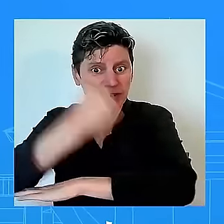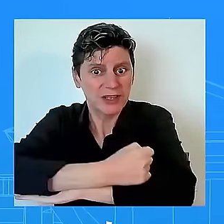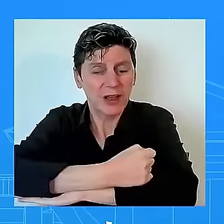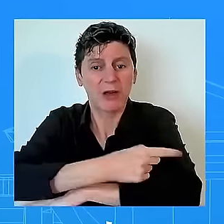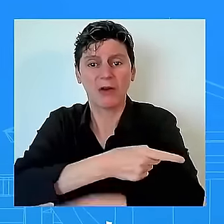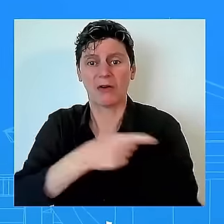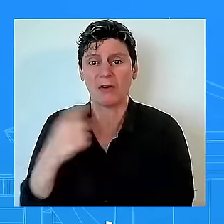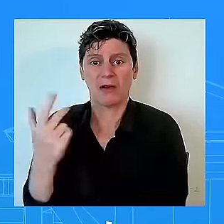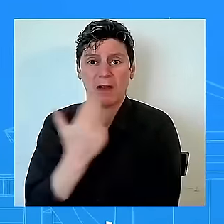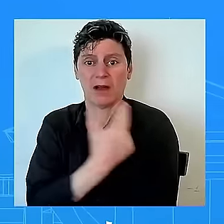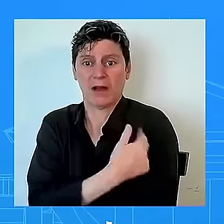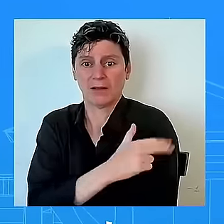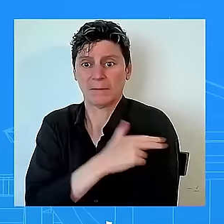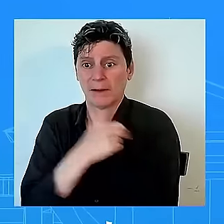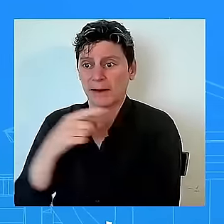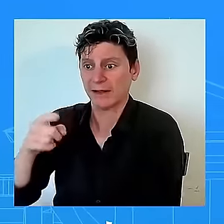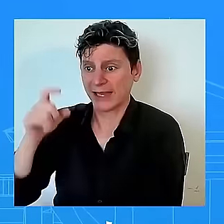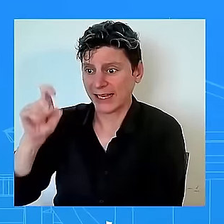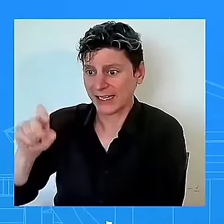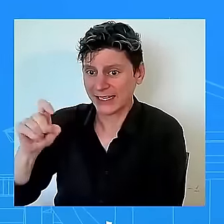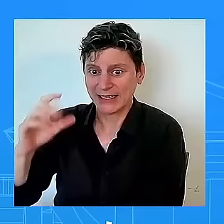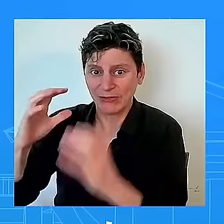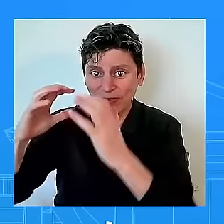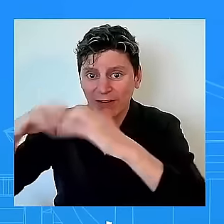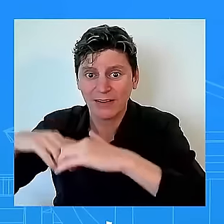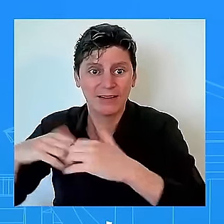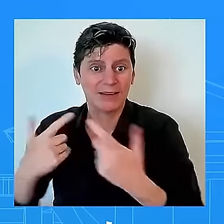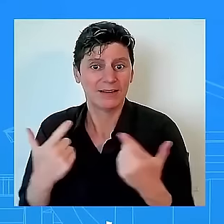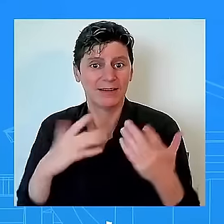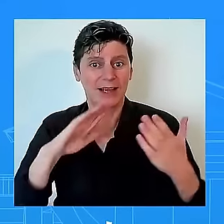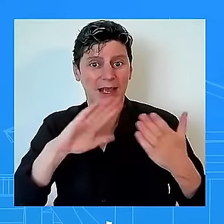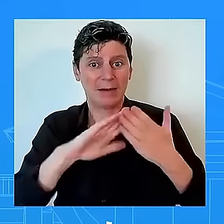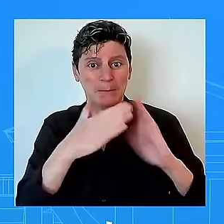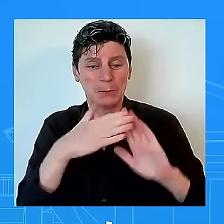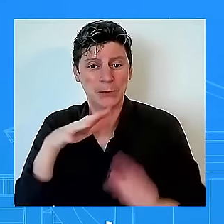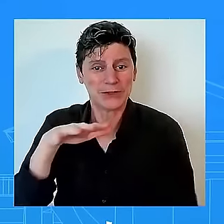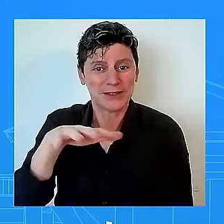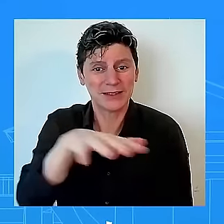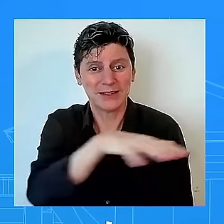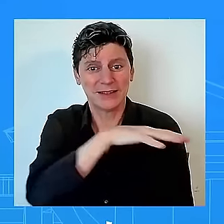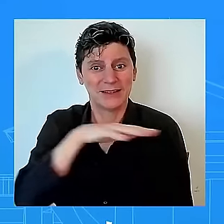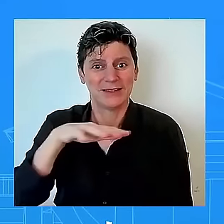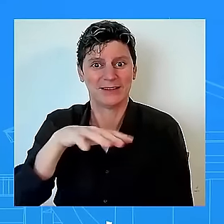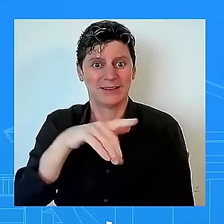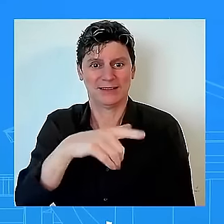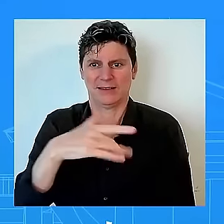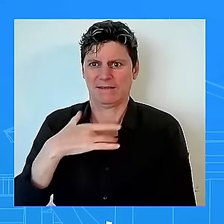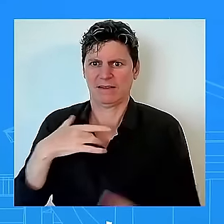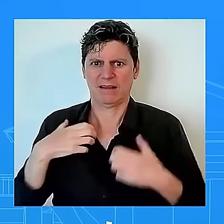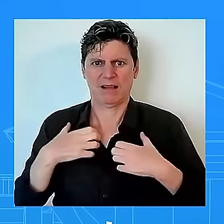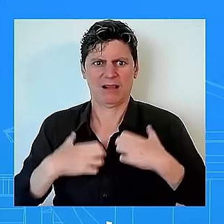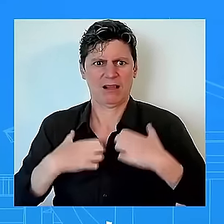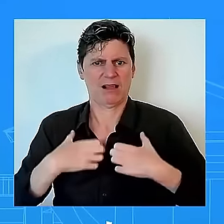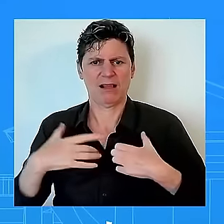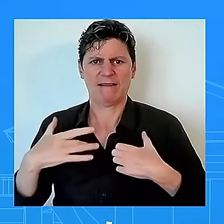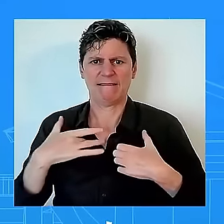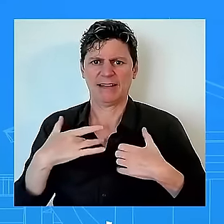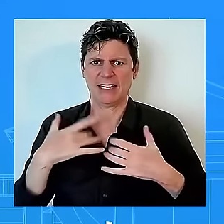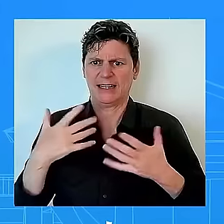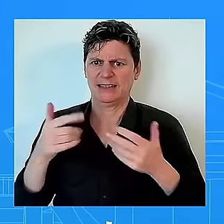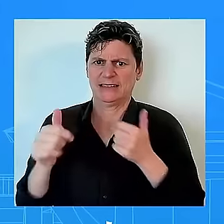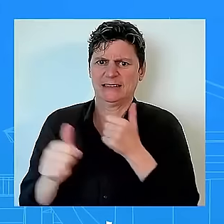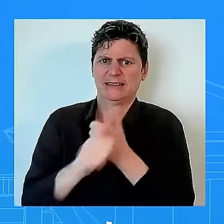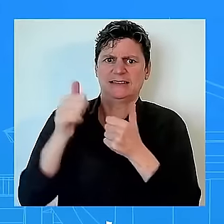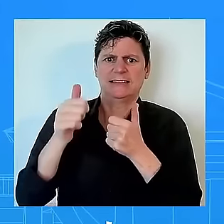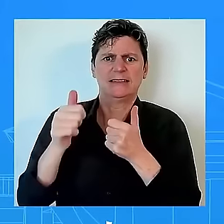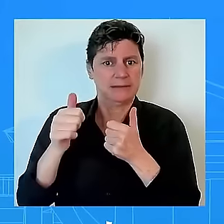it puts them in danger it does and we've seen it and leaders should not be pulling